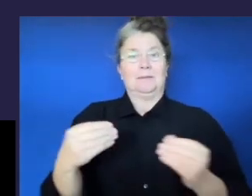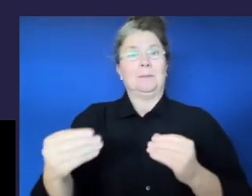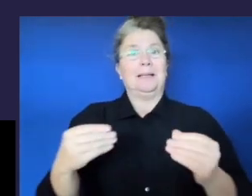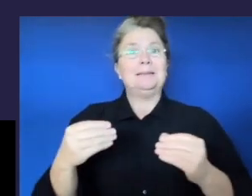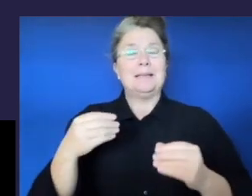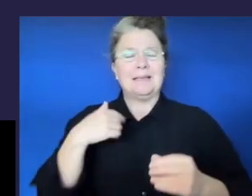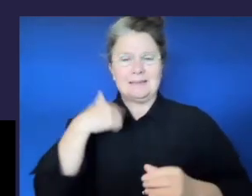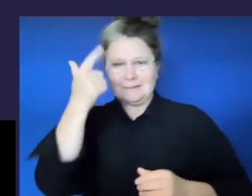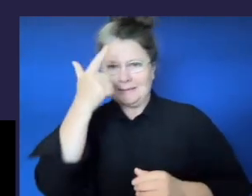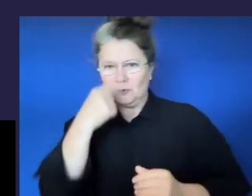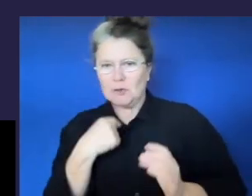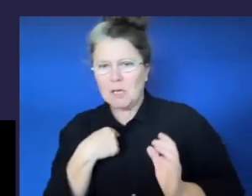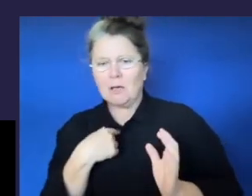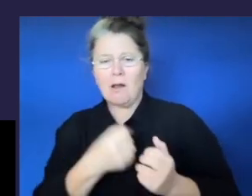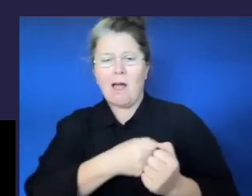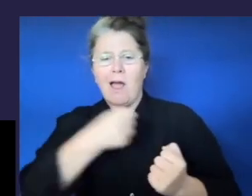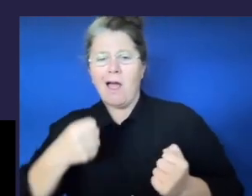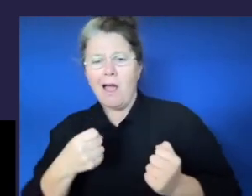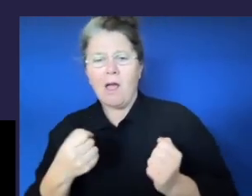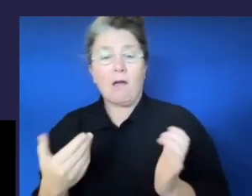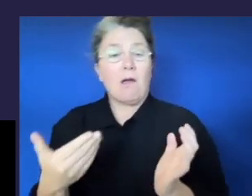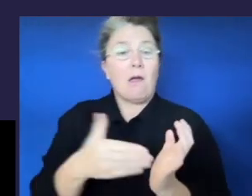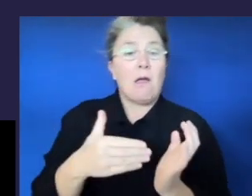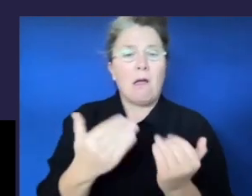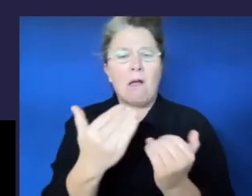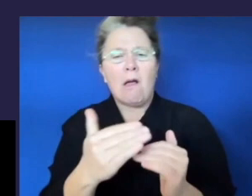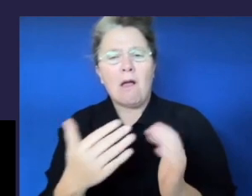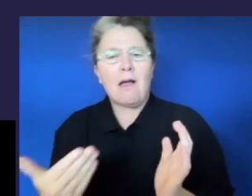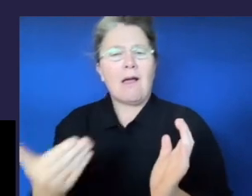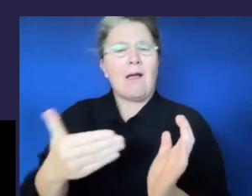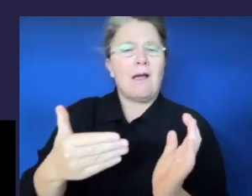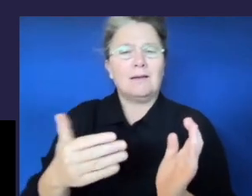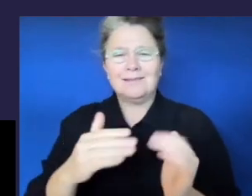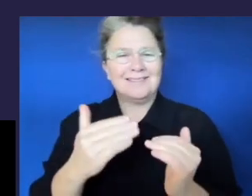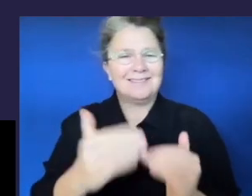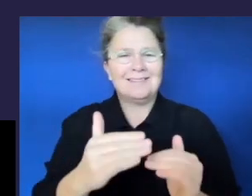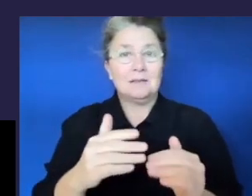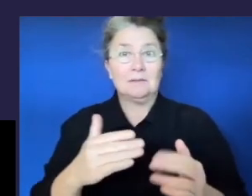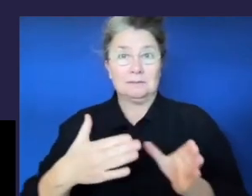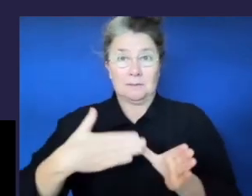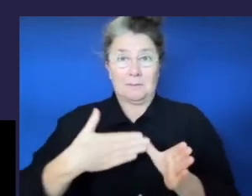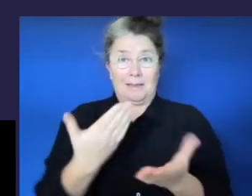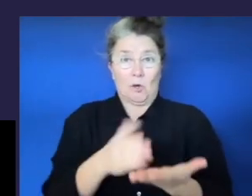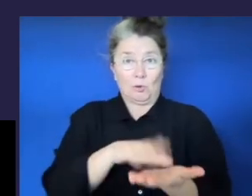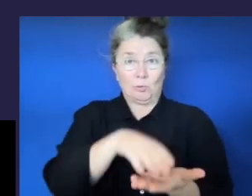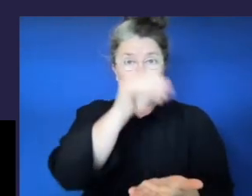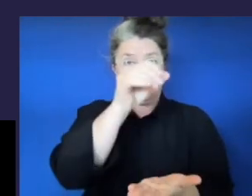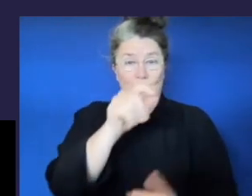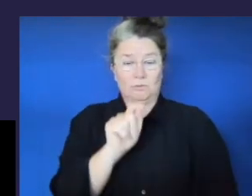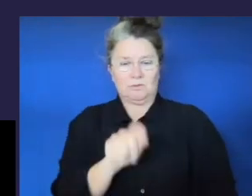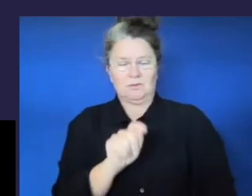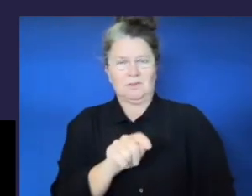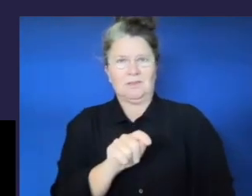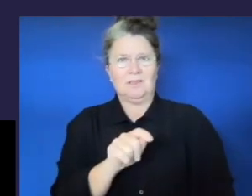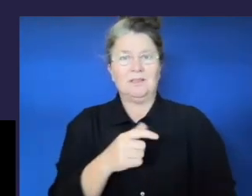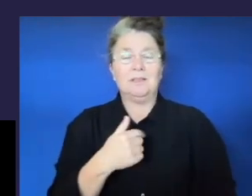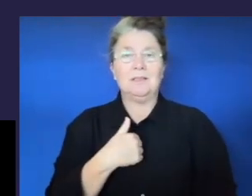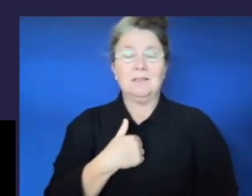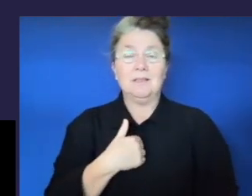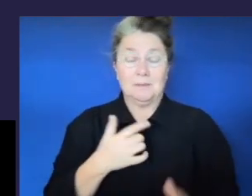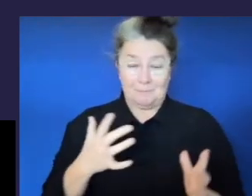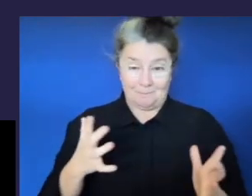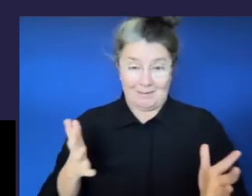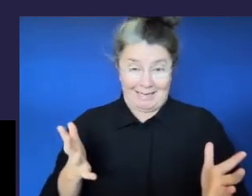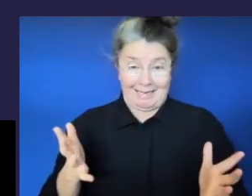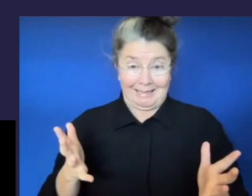progress. Where necessary personalization and adjustment to the teaching and learning process are encouraged to occur by